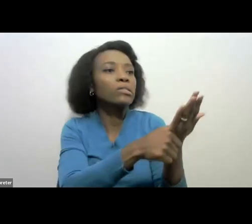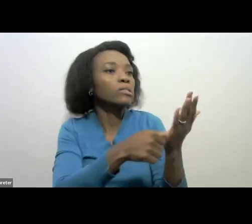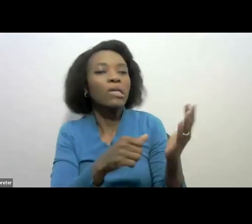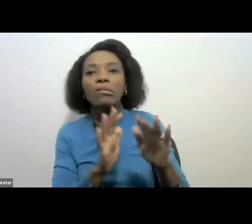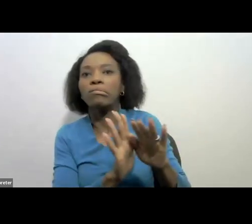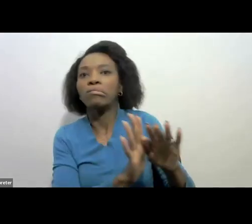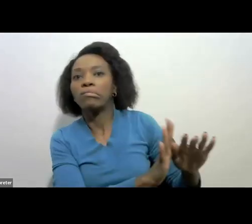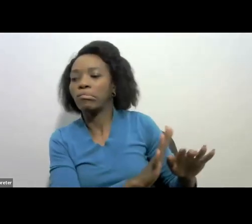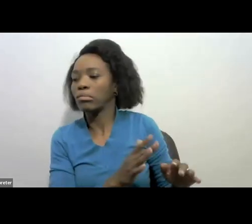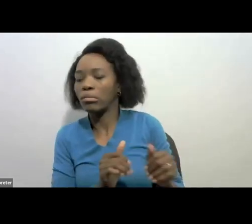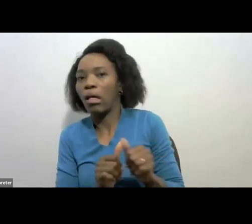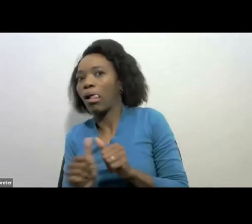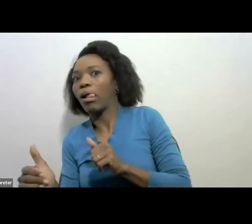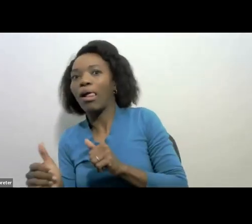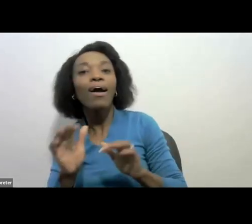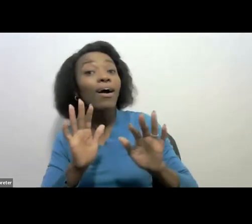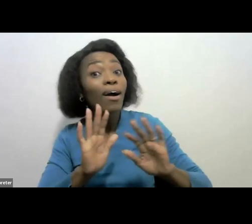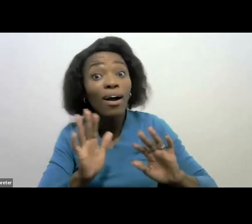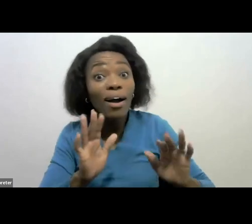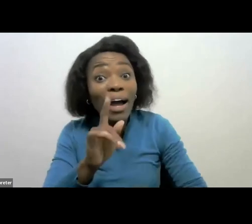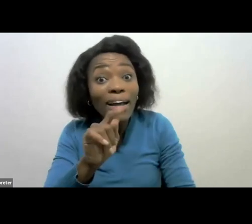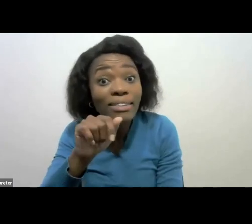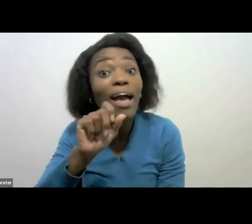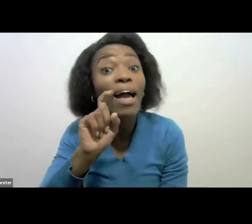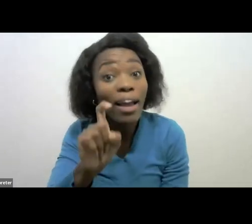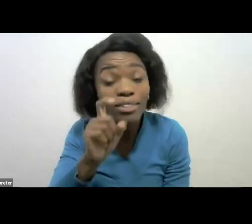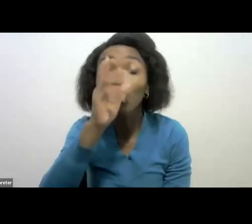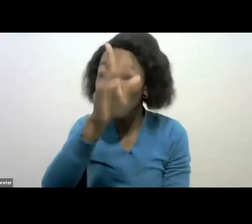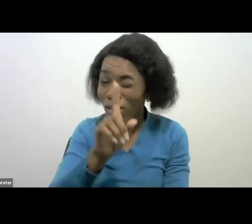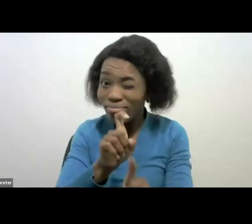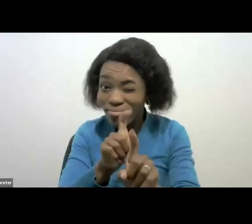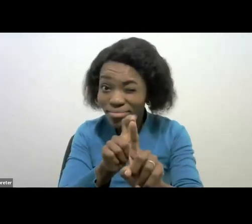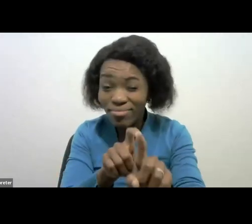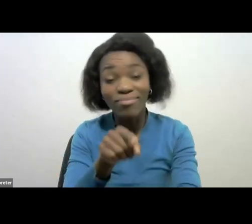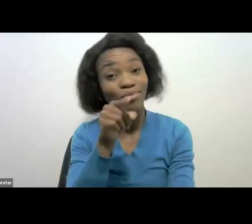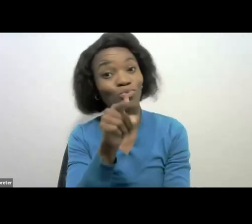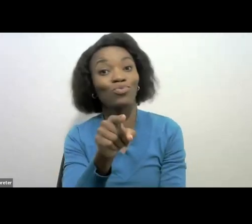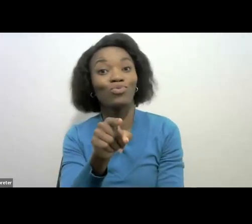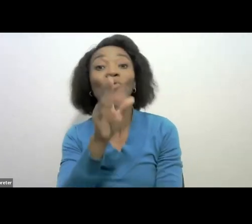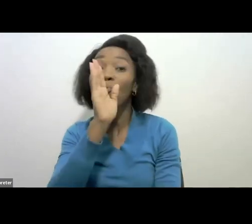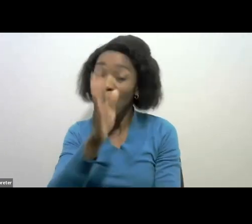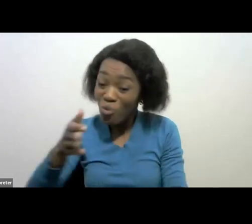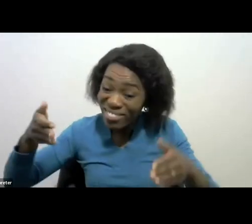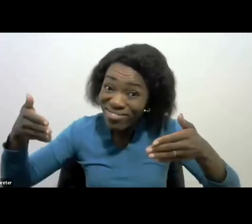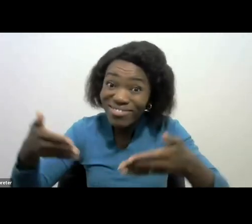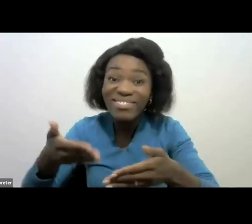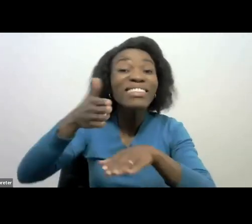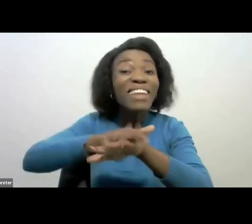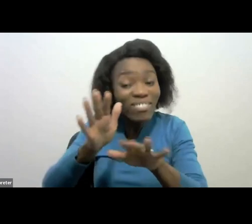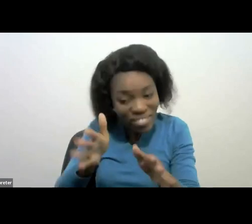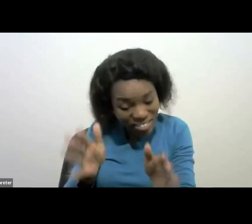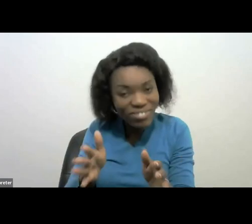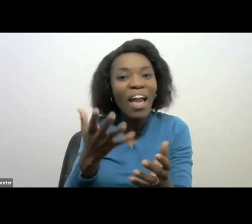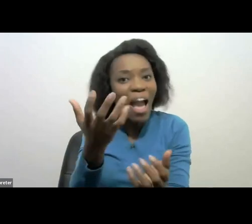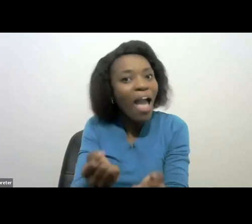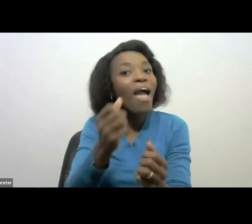it follows us even to the grave through the estate duty. Therefore, it is not